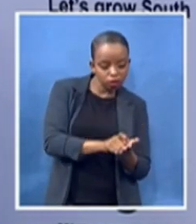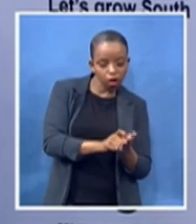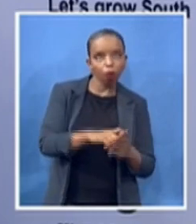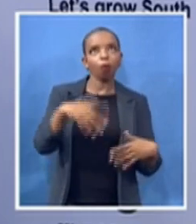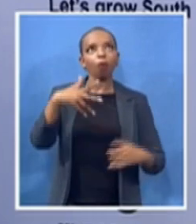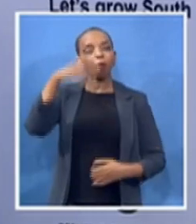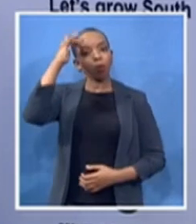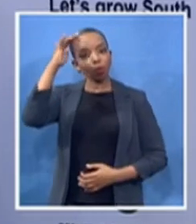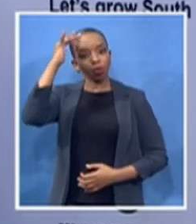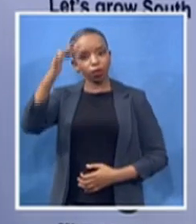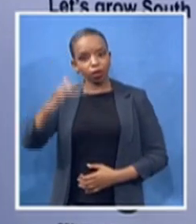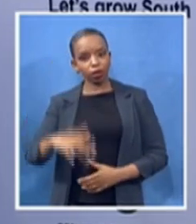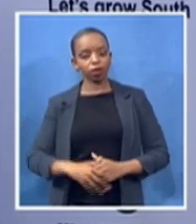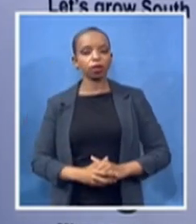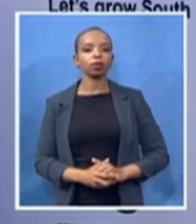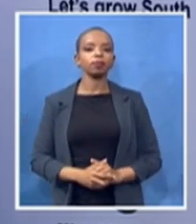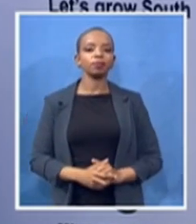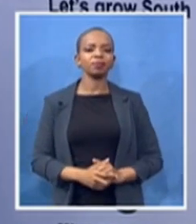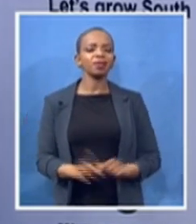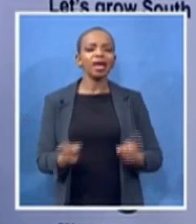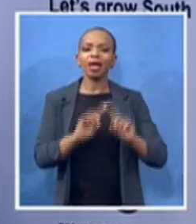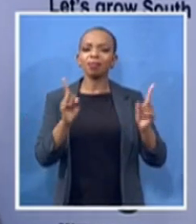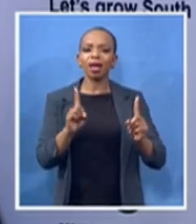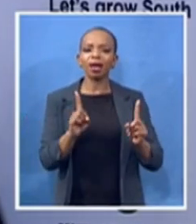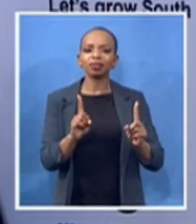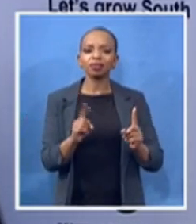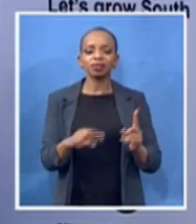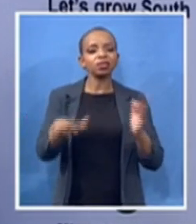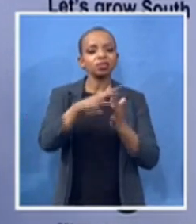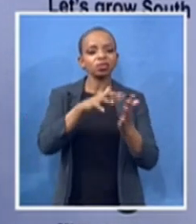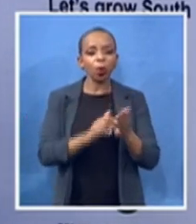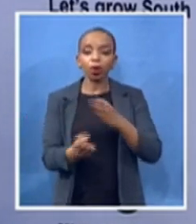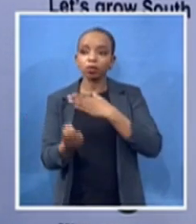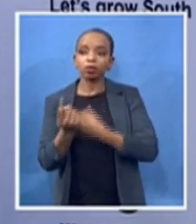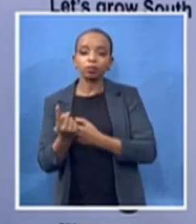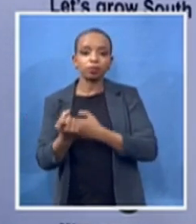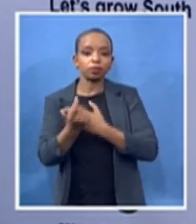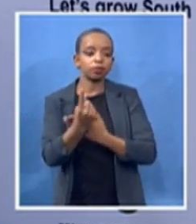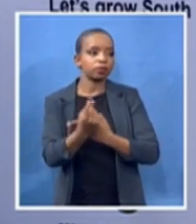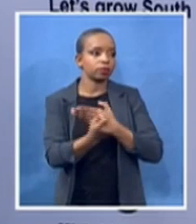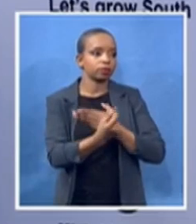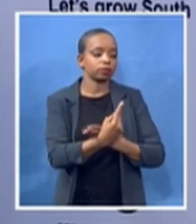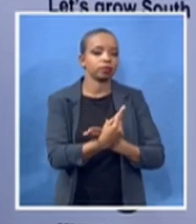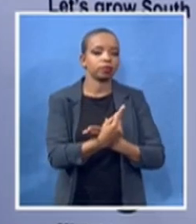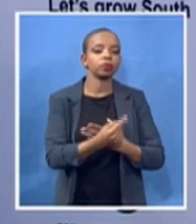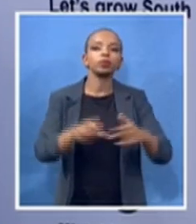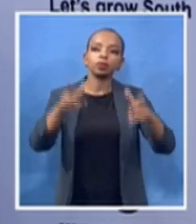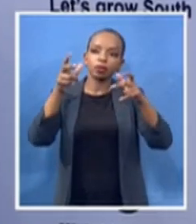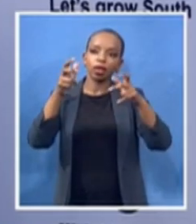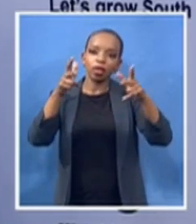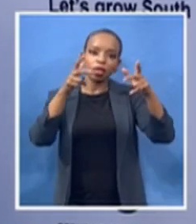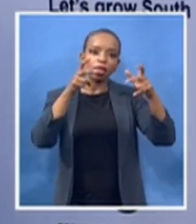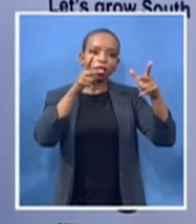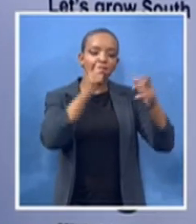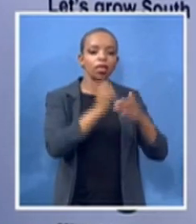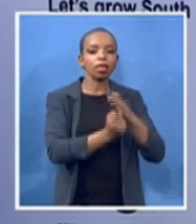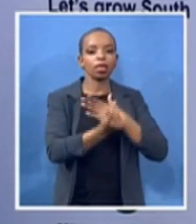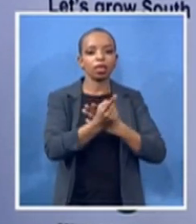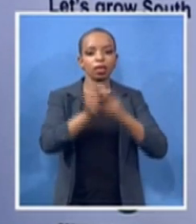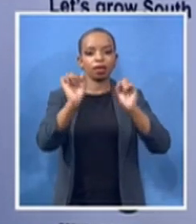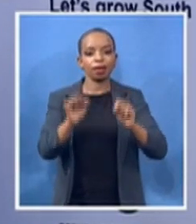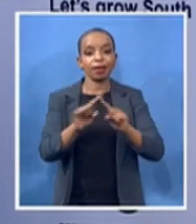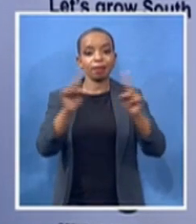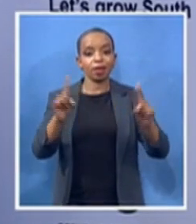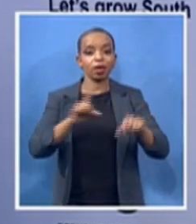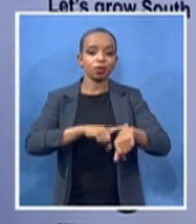and journeys come alive even though we are separated by time this is a story of a young woman from the